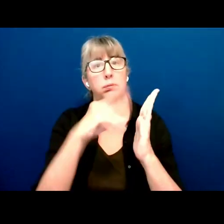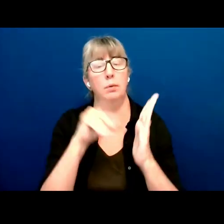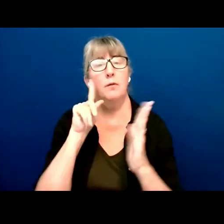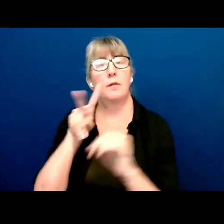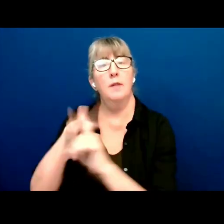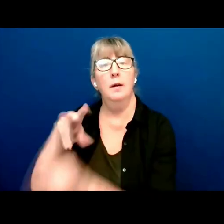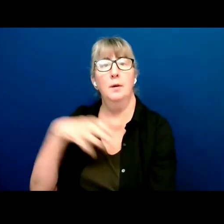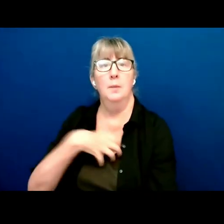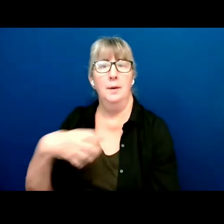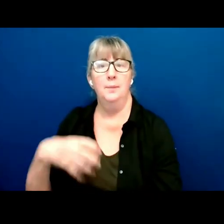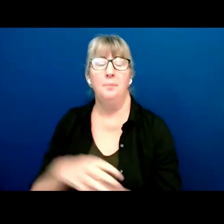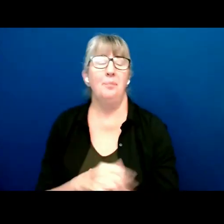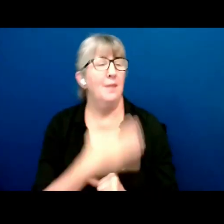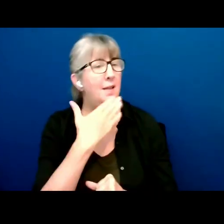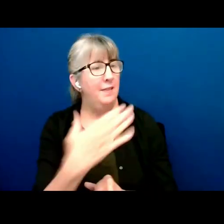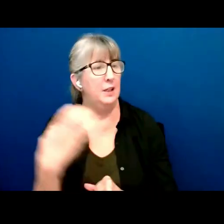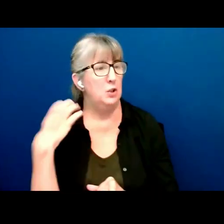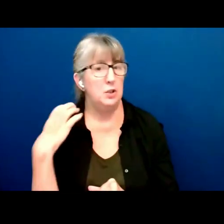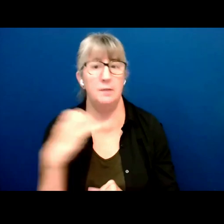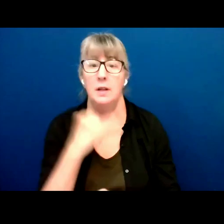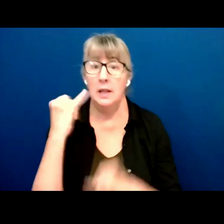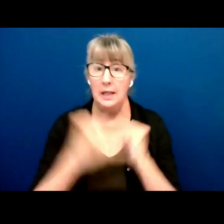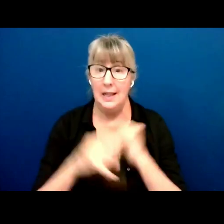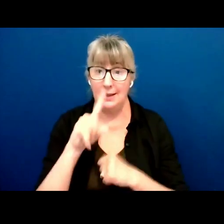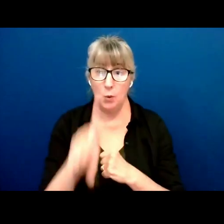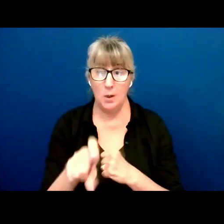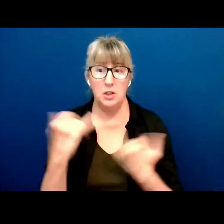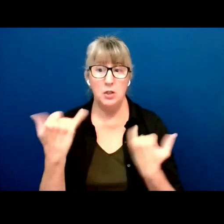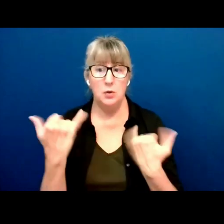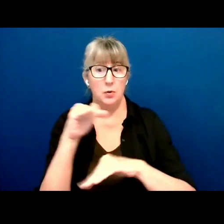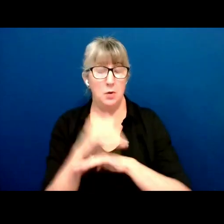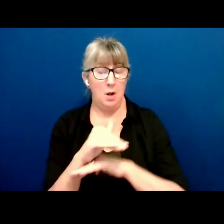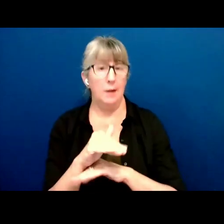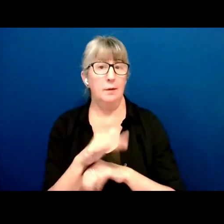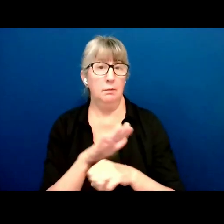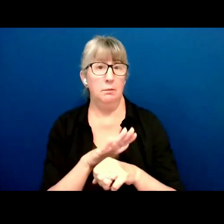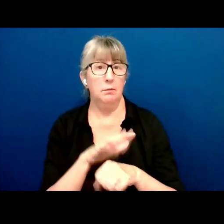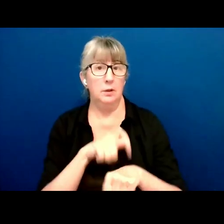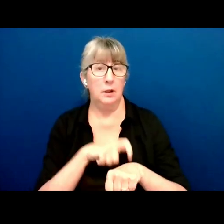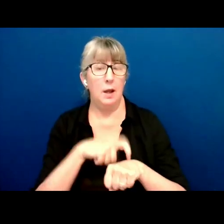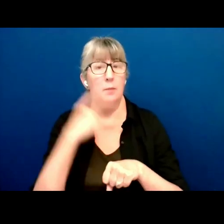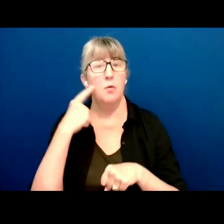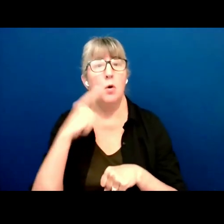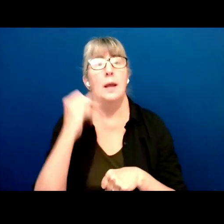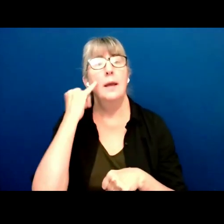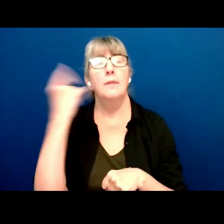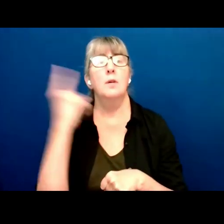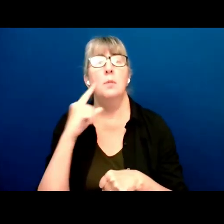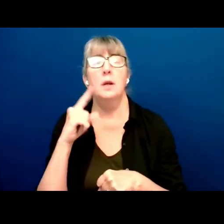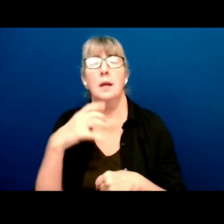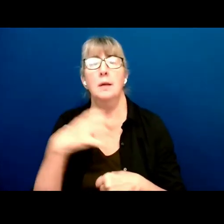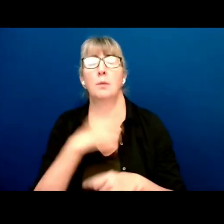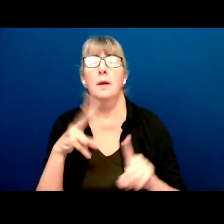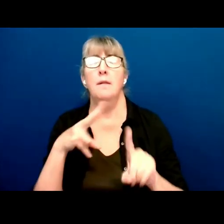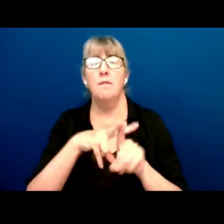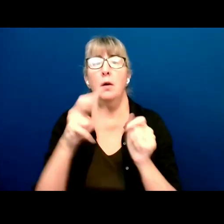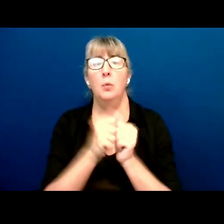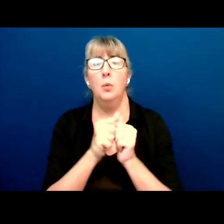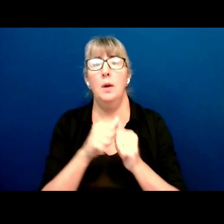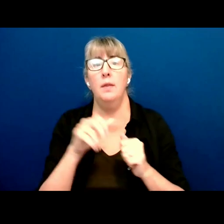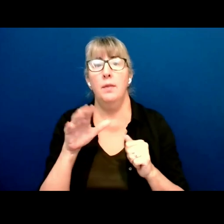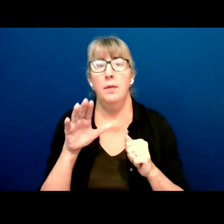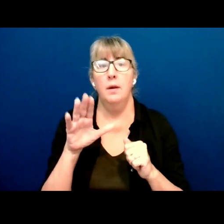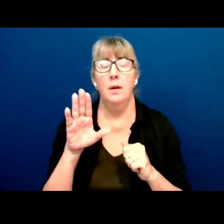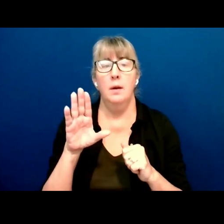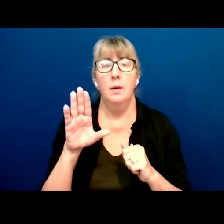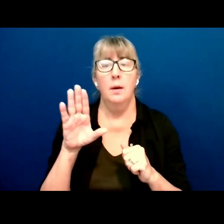Thanks, Chief. And the last question tonight that we have time for is if someone has filed a complaint with BIA, how can they